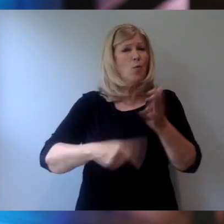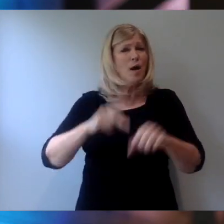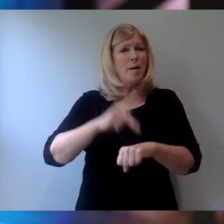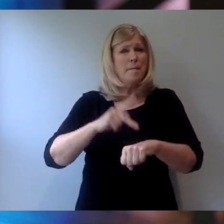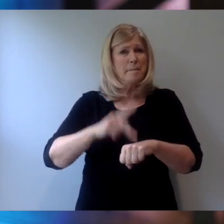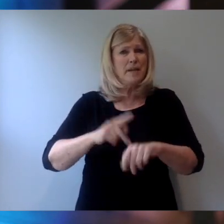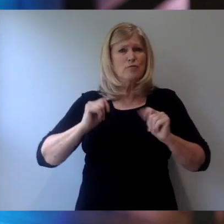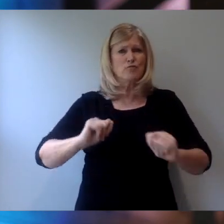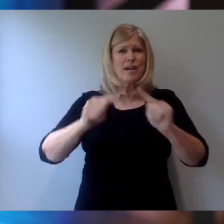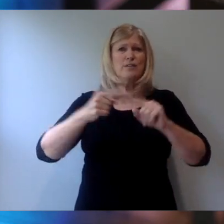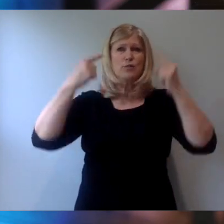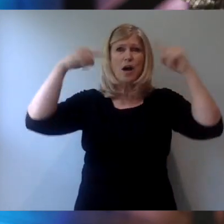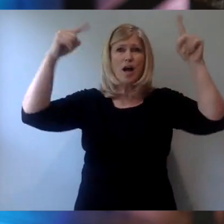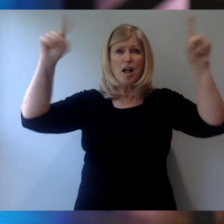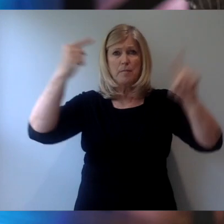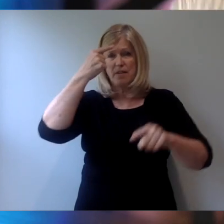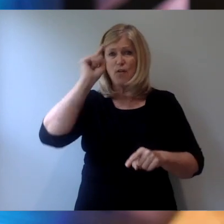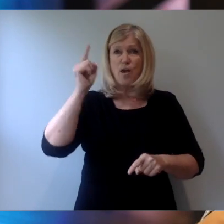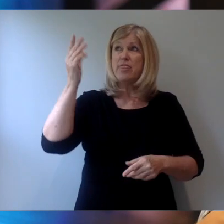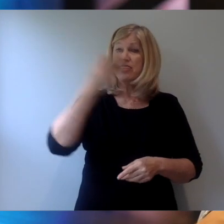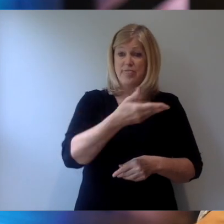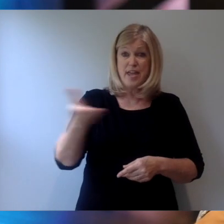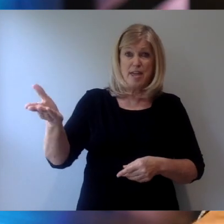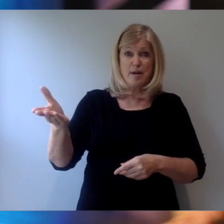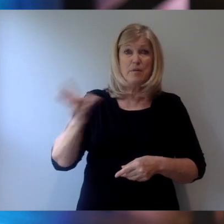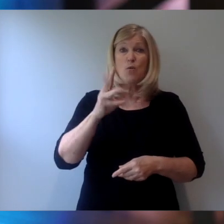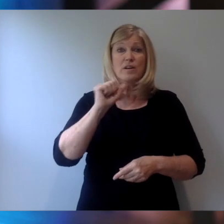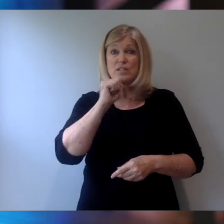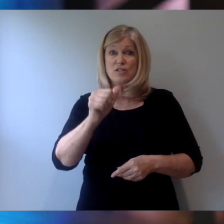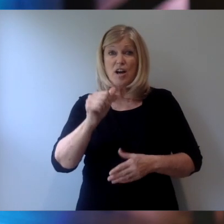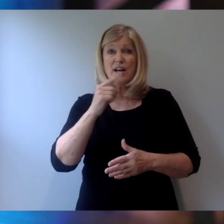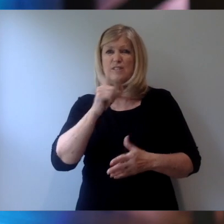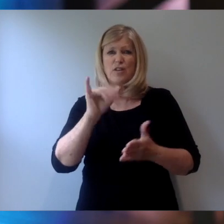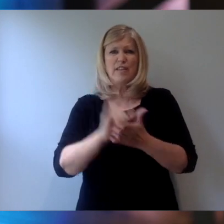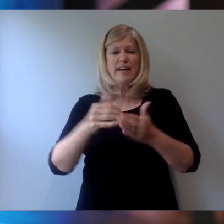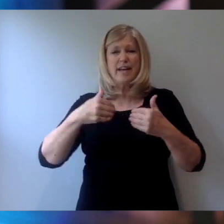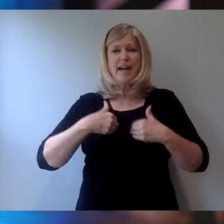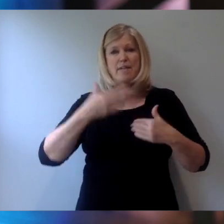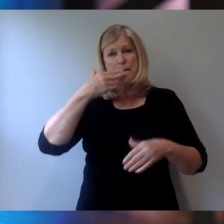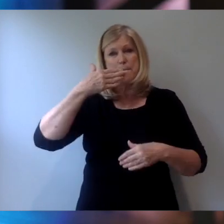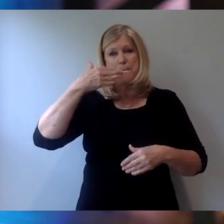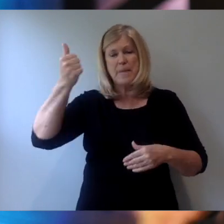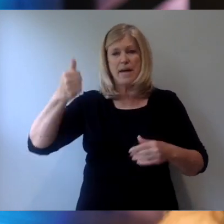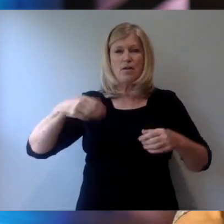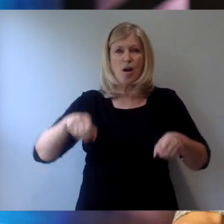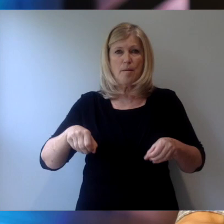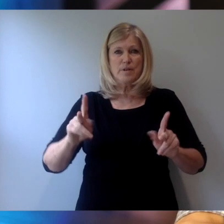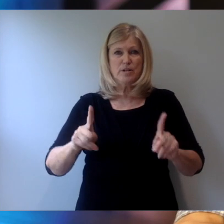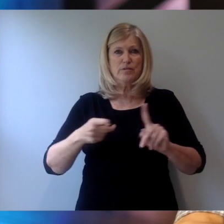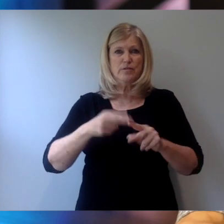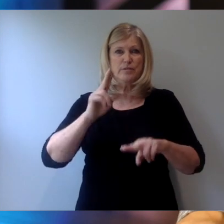for them wasn't so that they would have a better opportunity to sit and journal with their